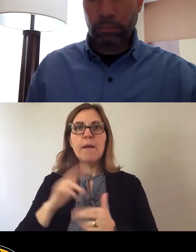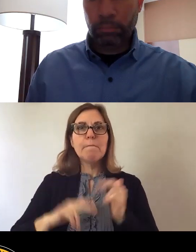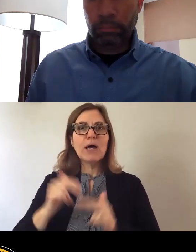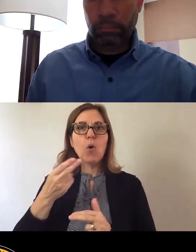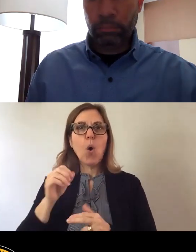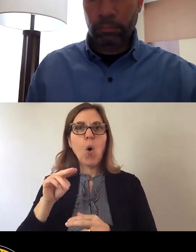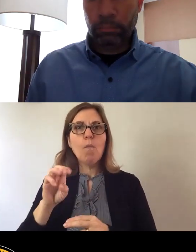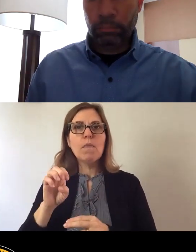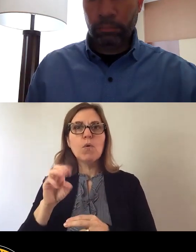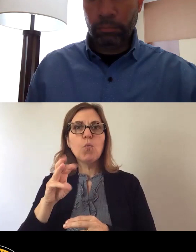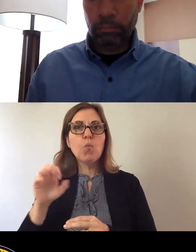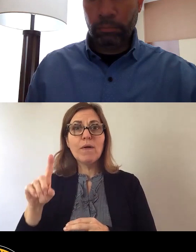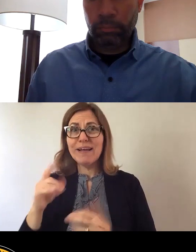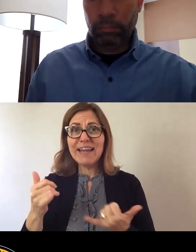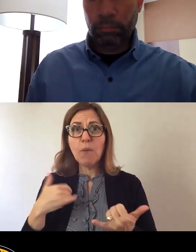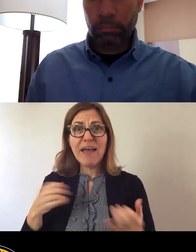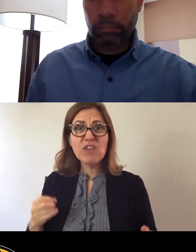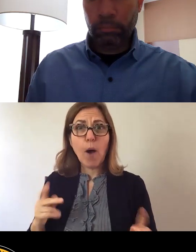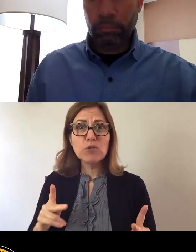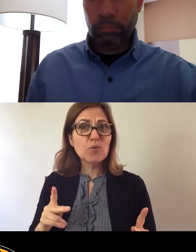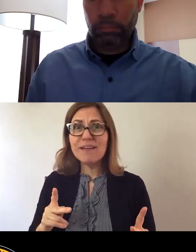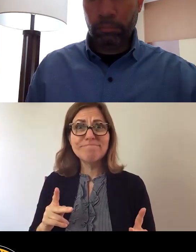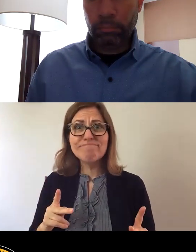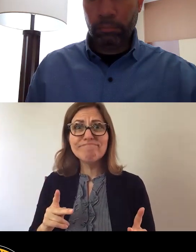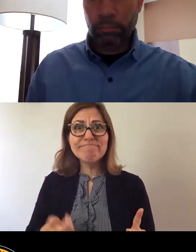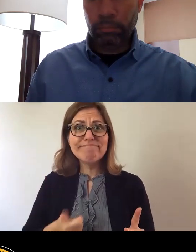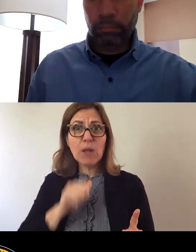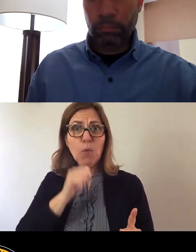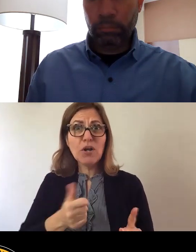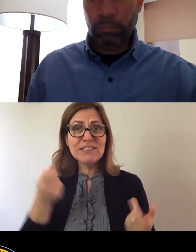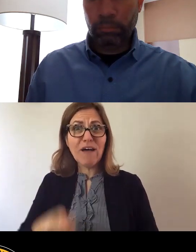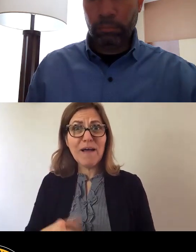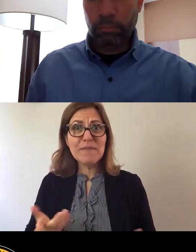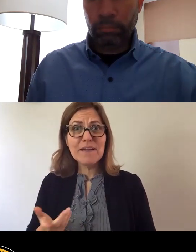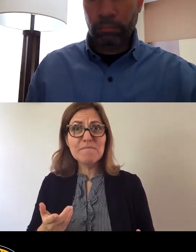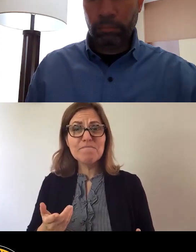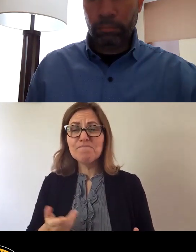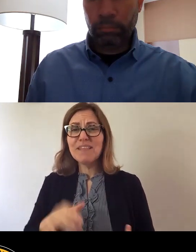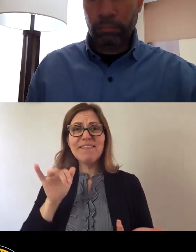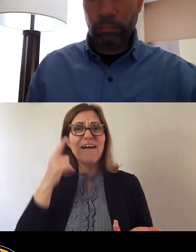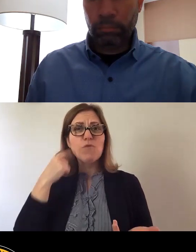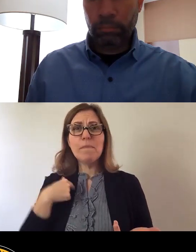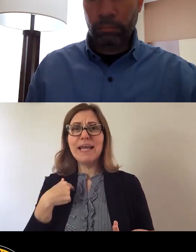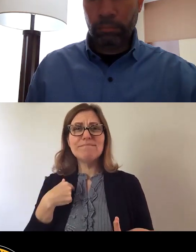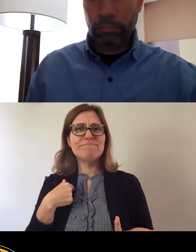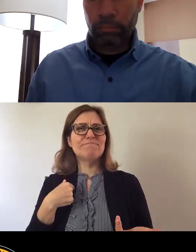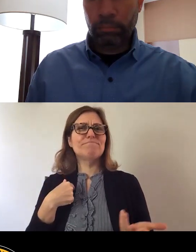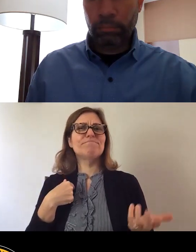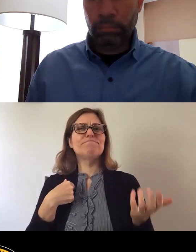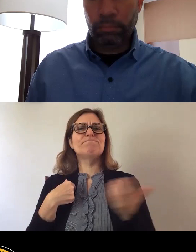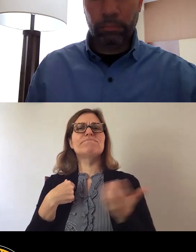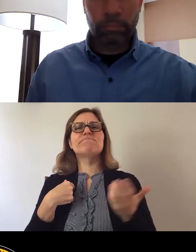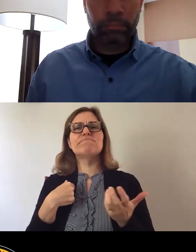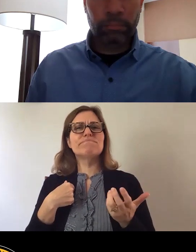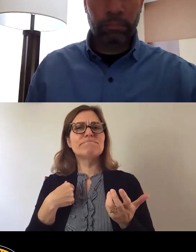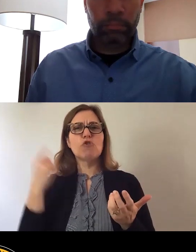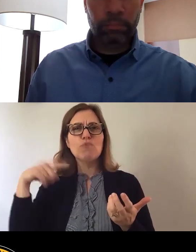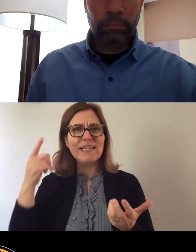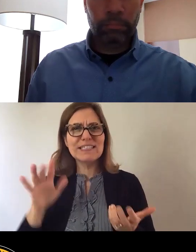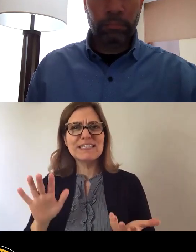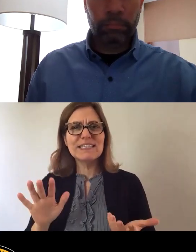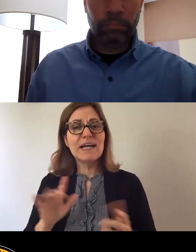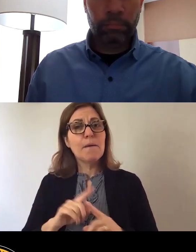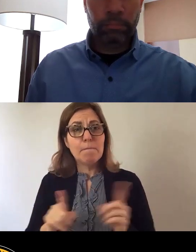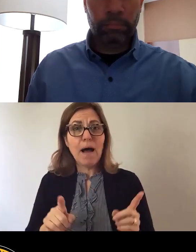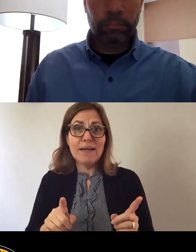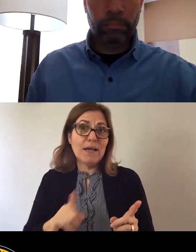do it and we're not. That, that to me is absolutely really crazy, but it is really